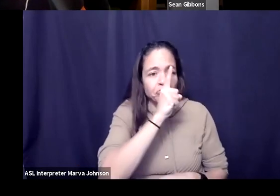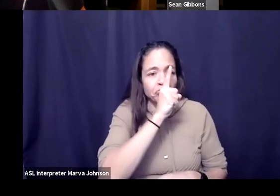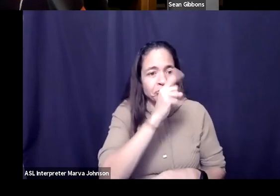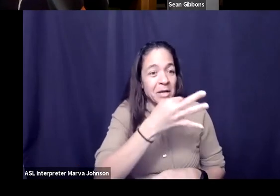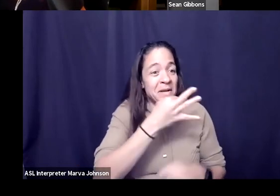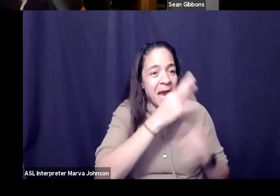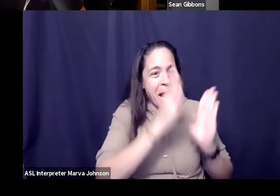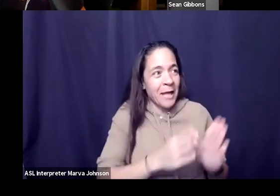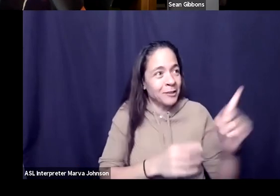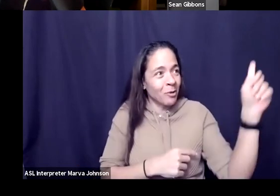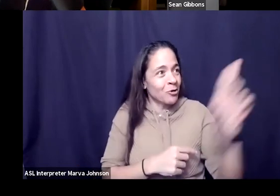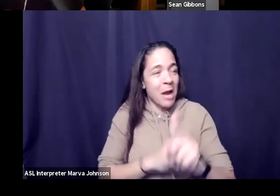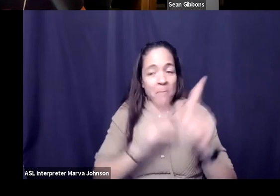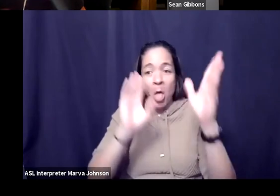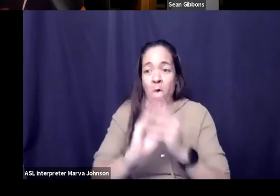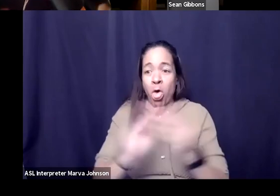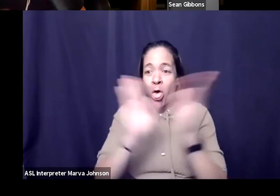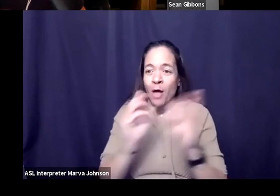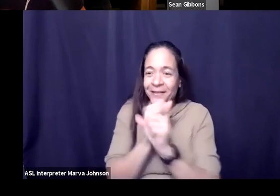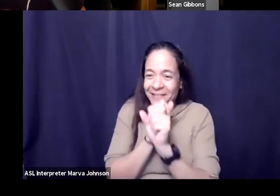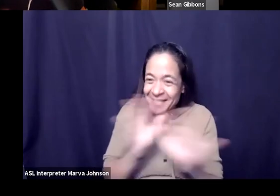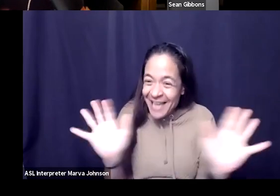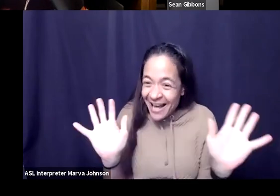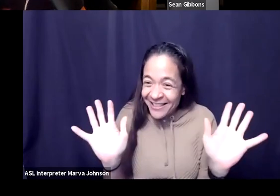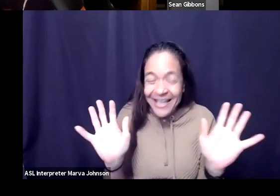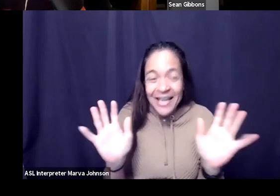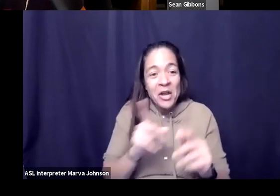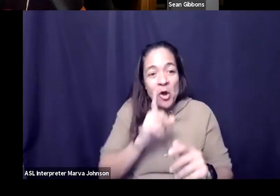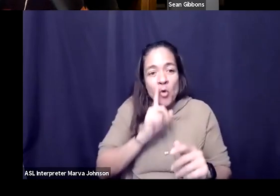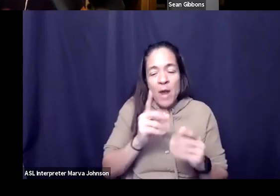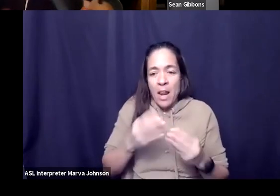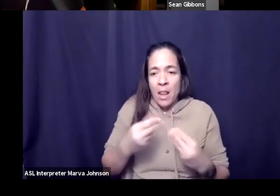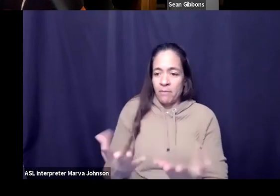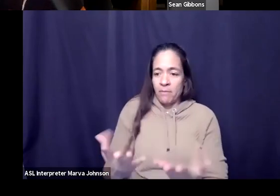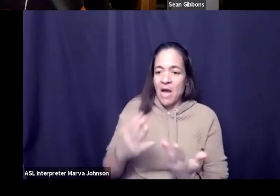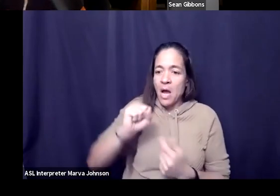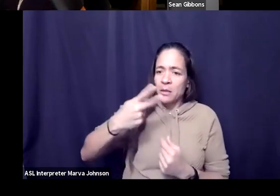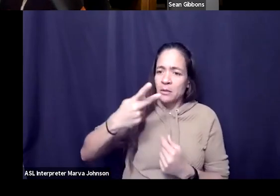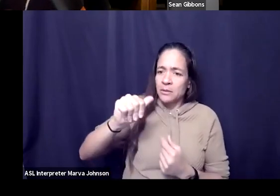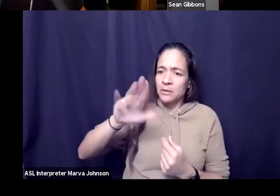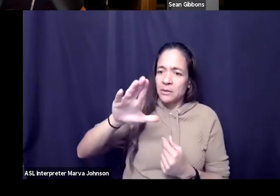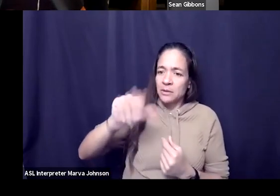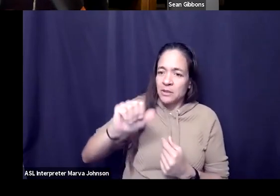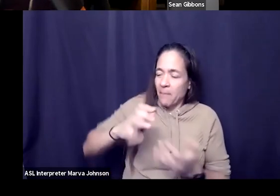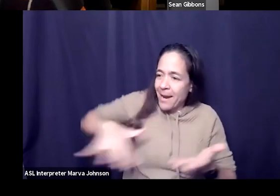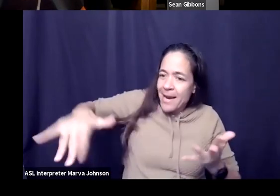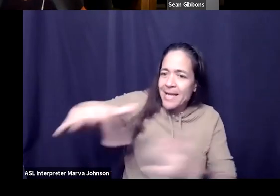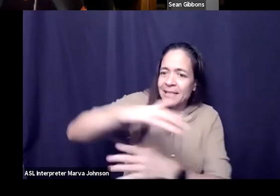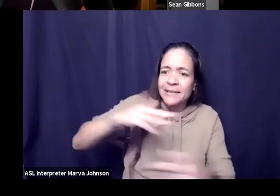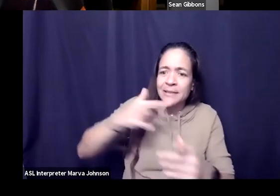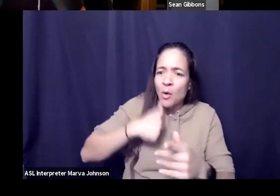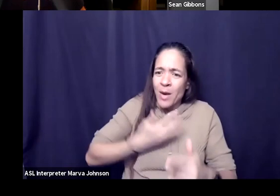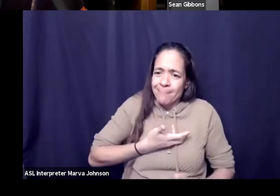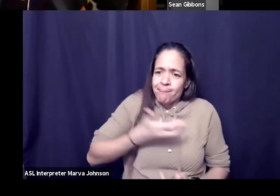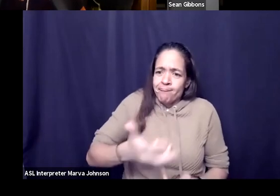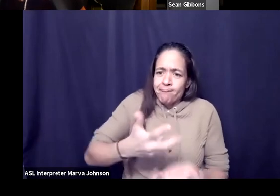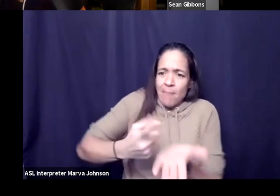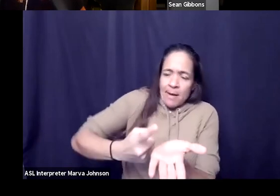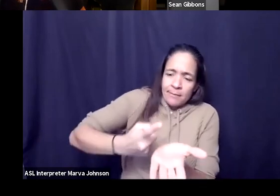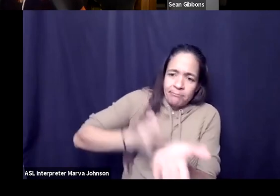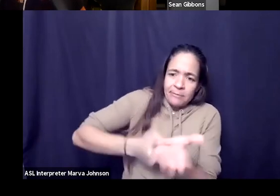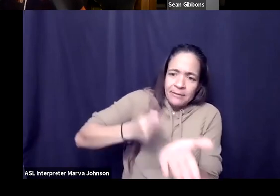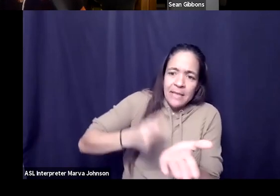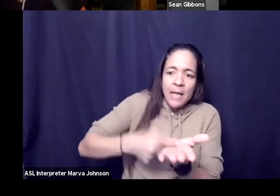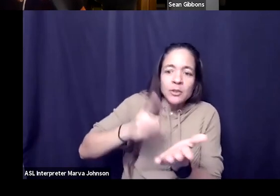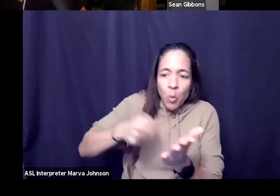coming and it was actually just having the space to discuss what we really needed to discuss what i really wanted to discuss with other